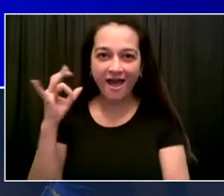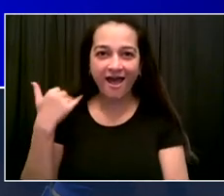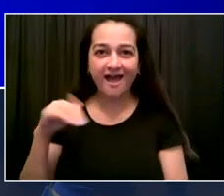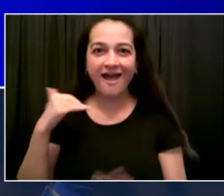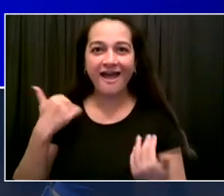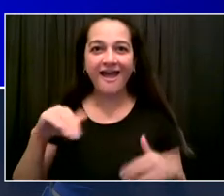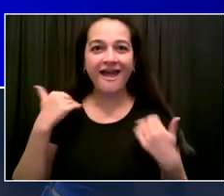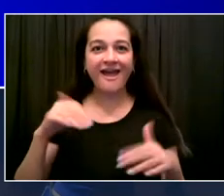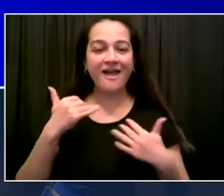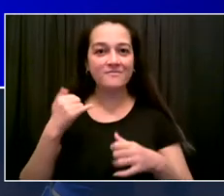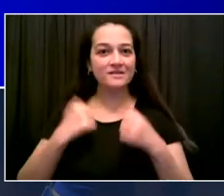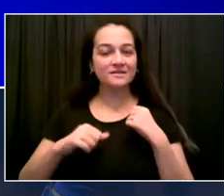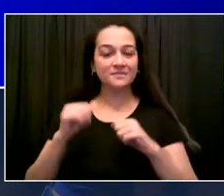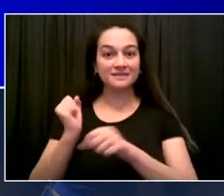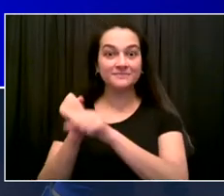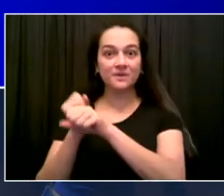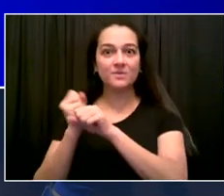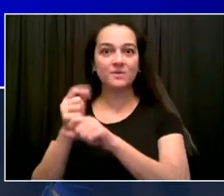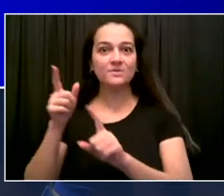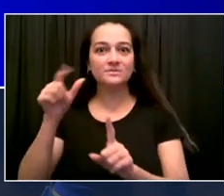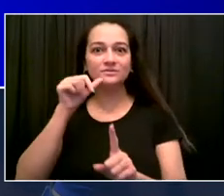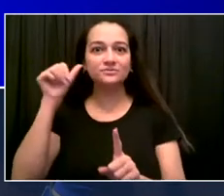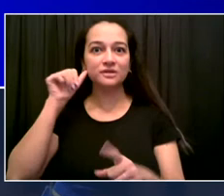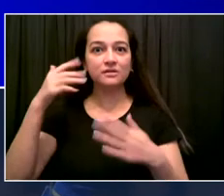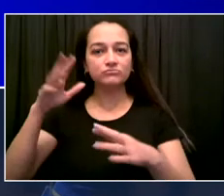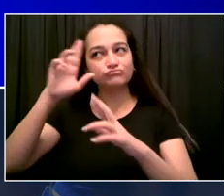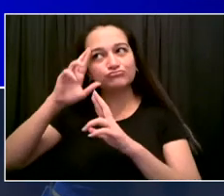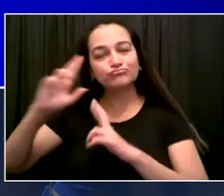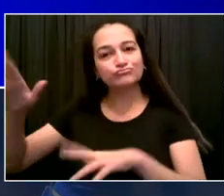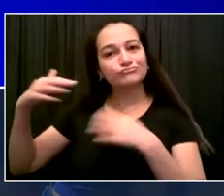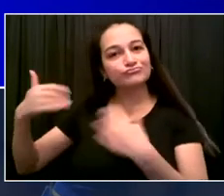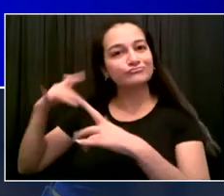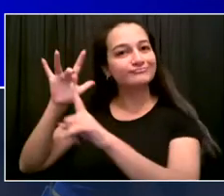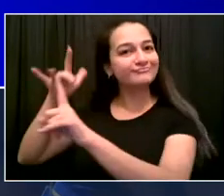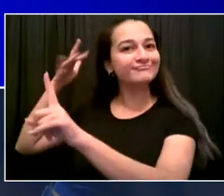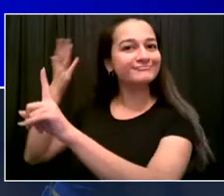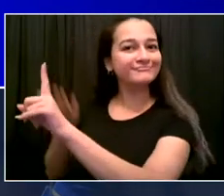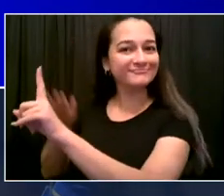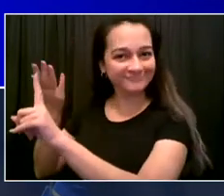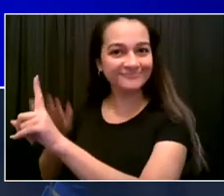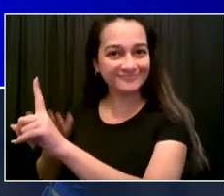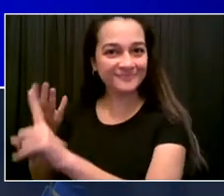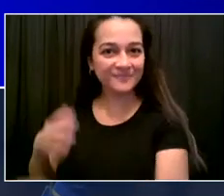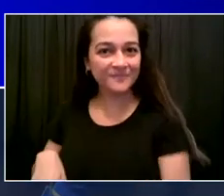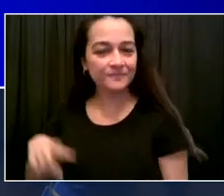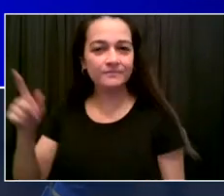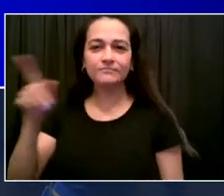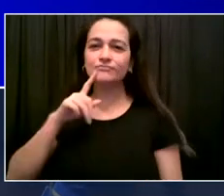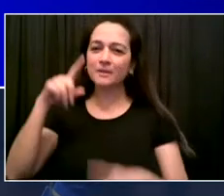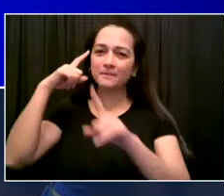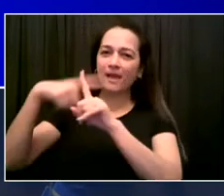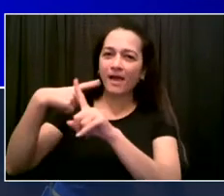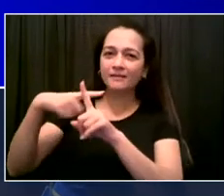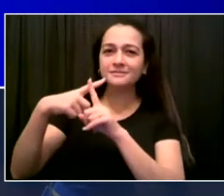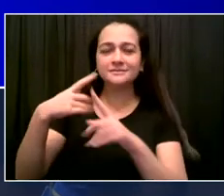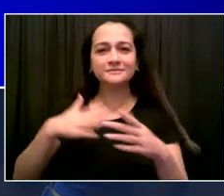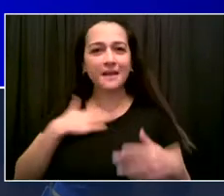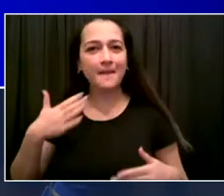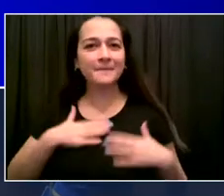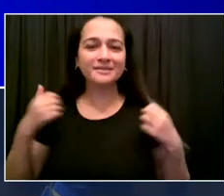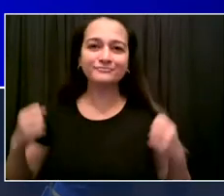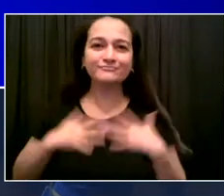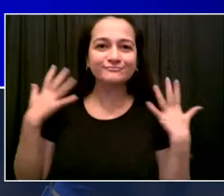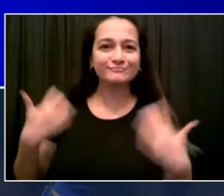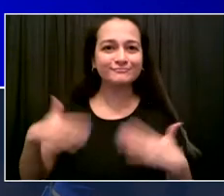was joyful. He was positive. Reminds me a lot about New York City right now. The absolutely clear